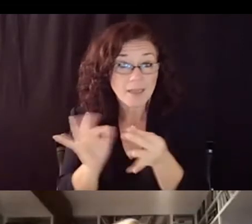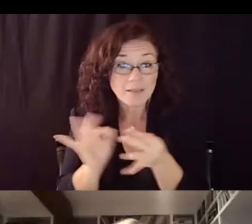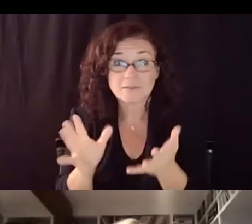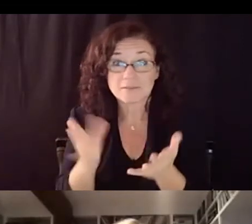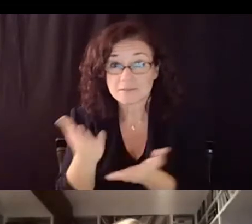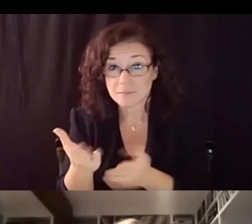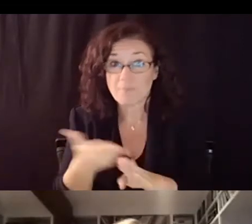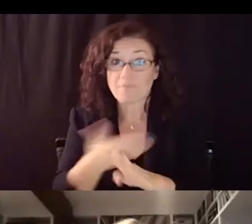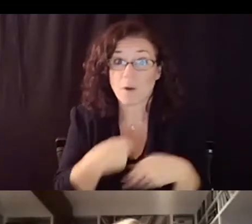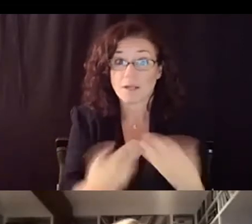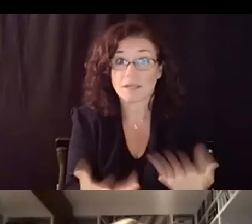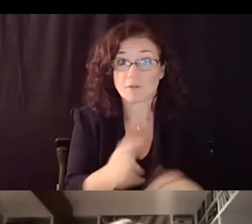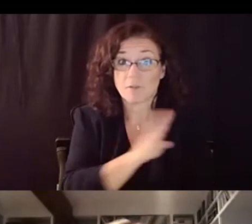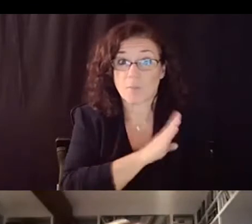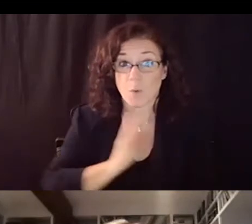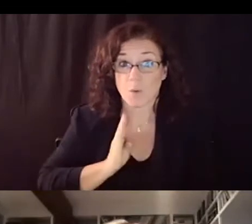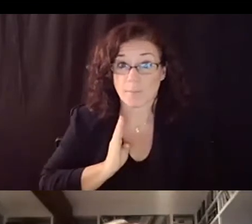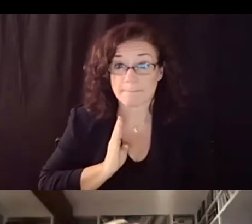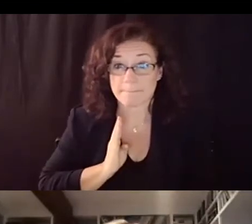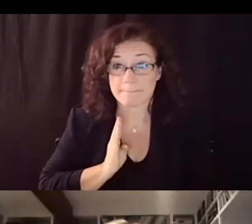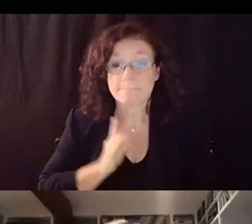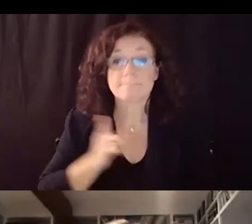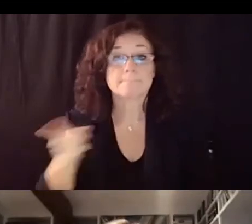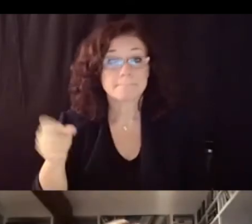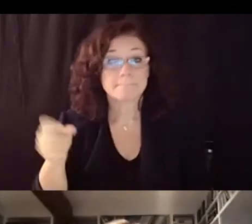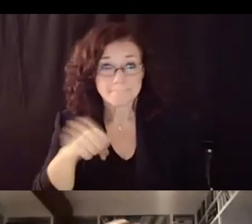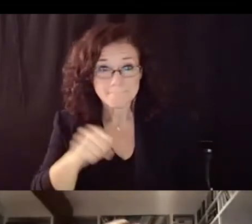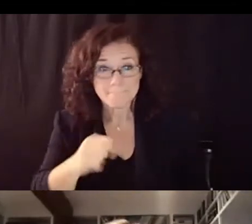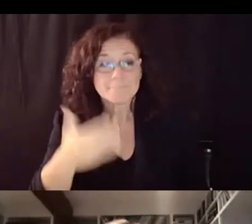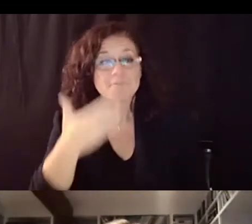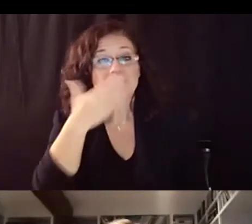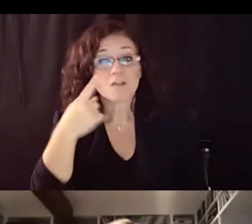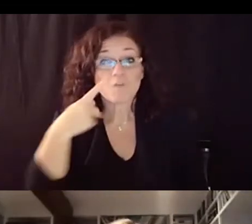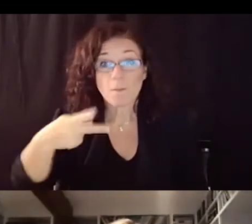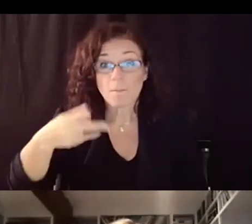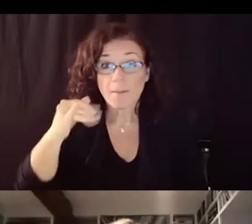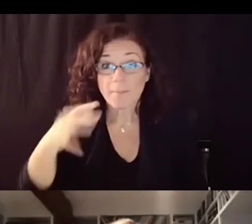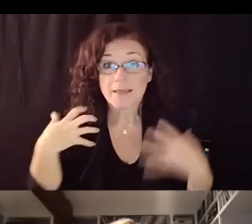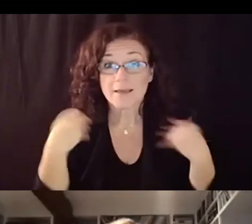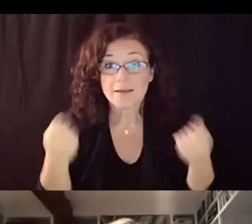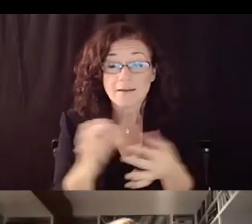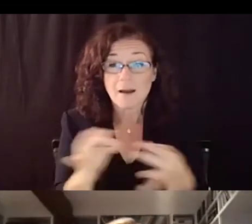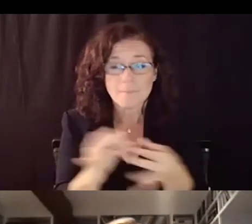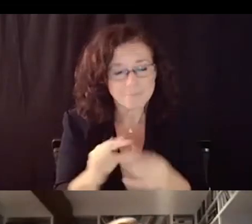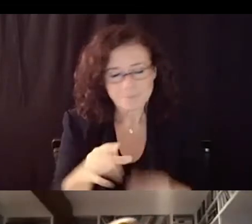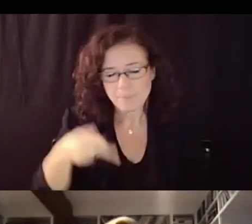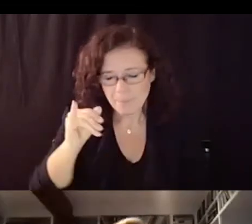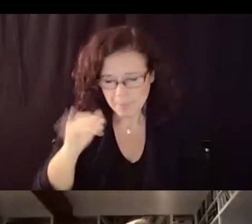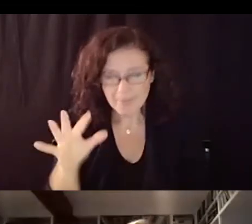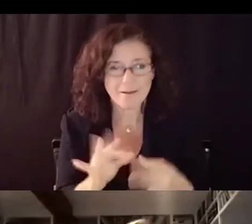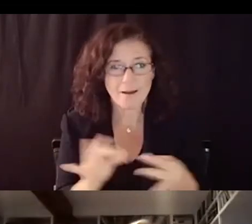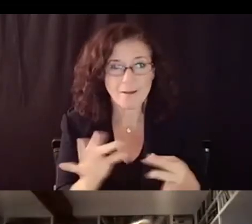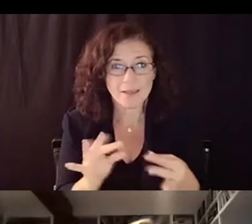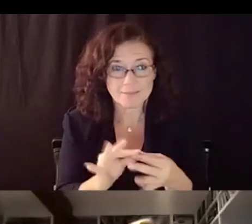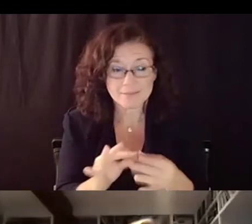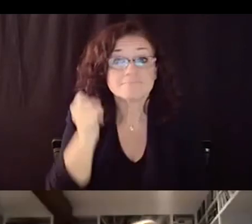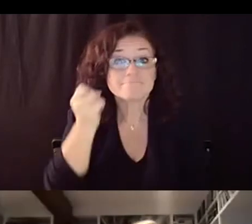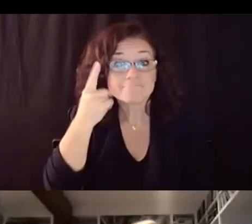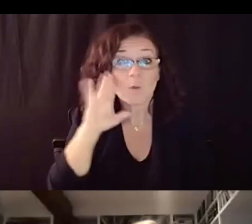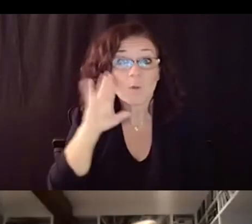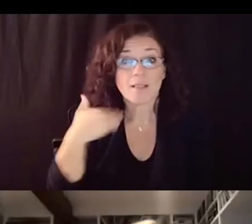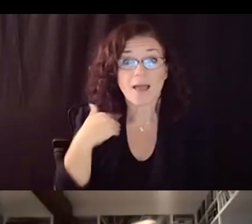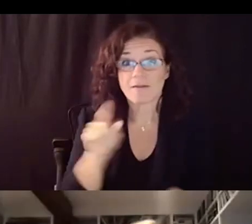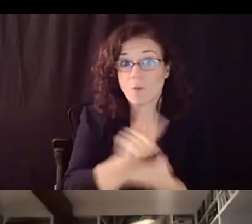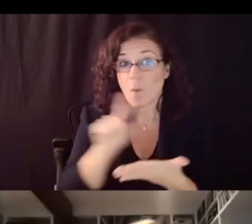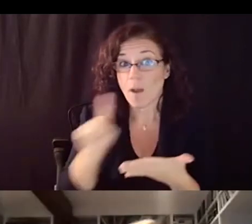yes um first of all thank you to our public comments and there is some um a week-long set of